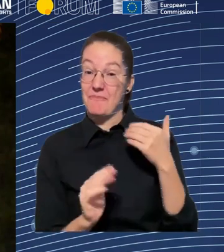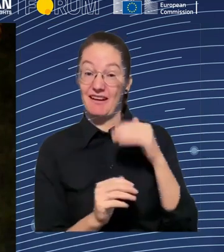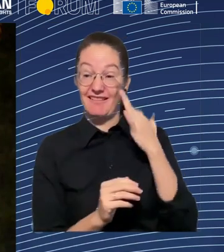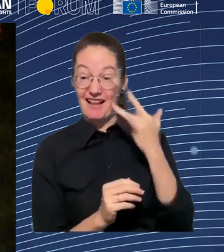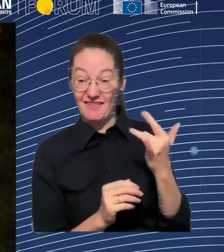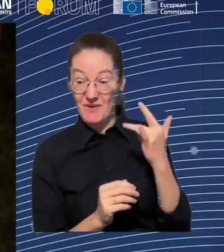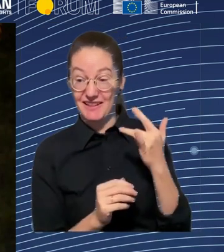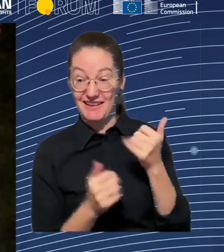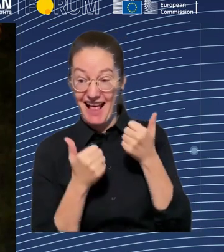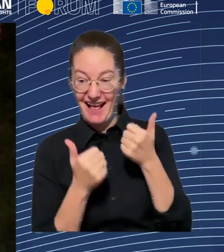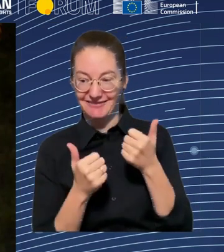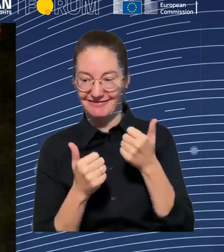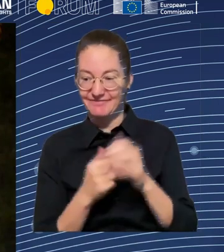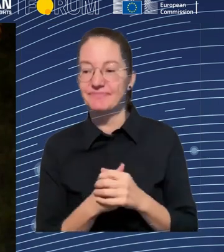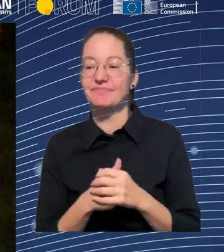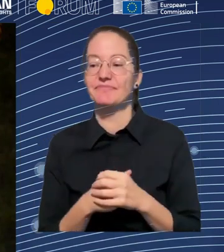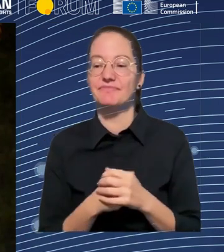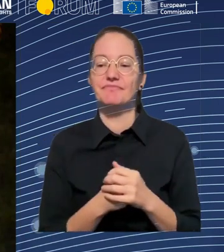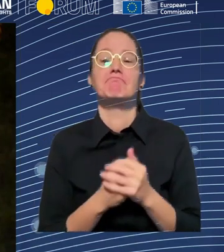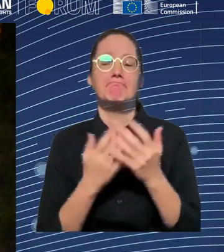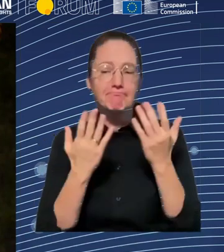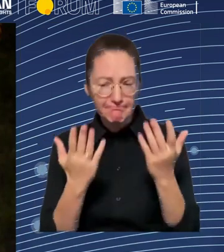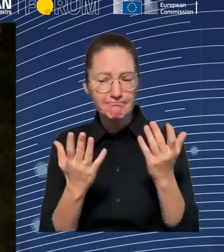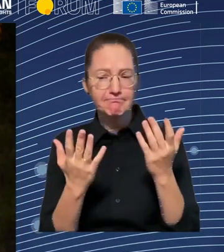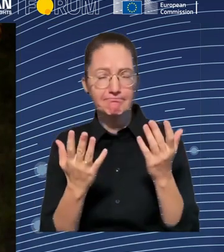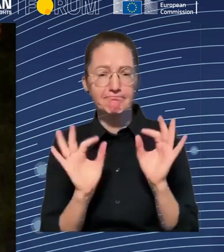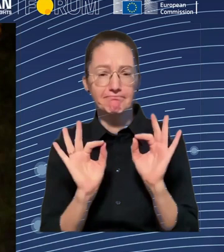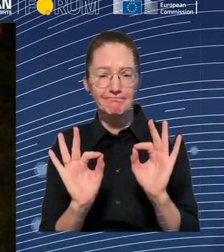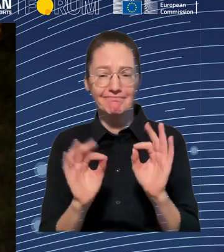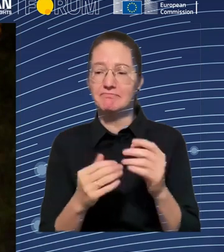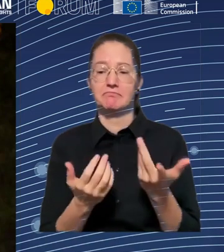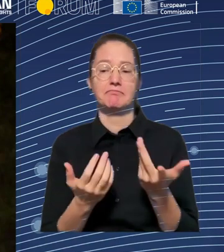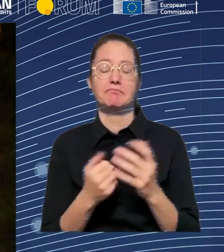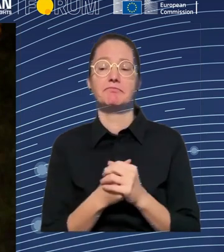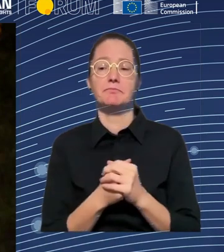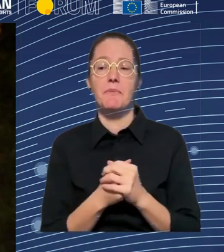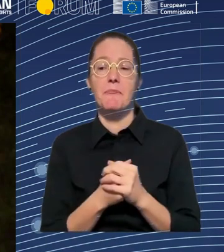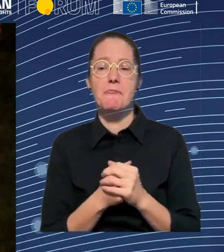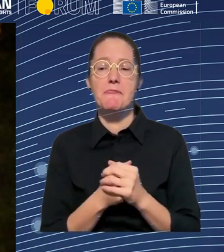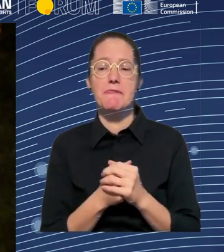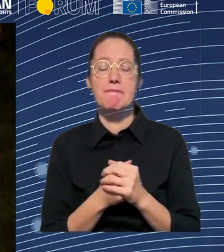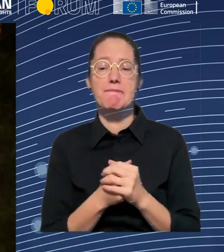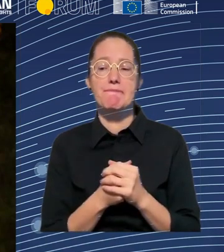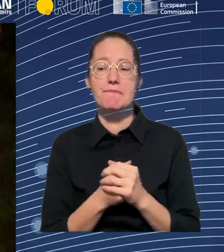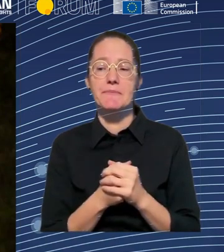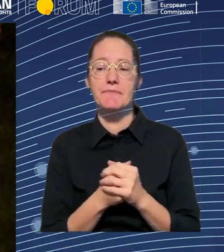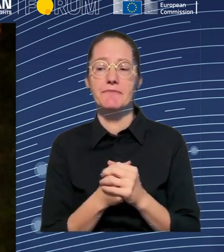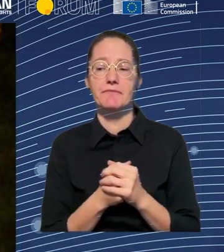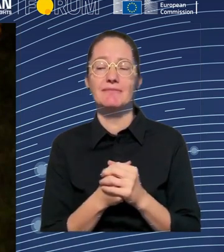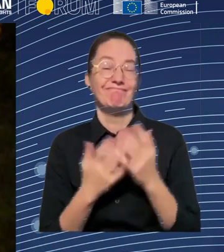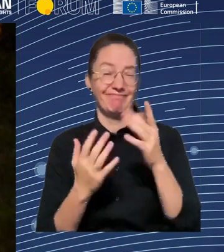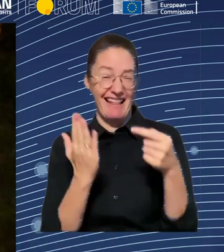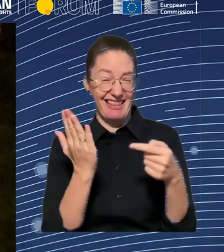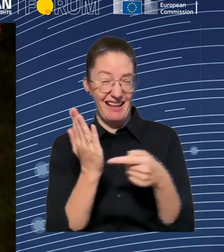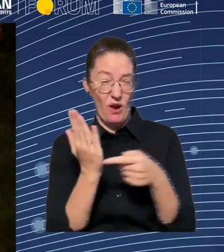most of all, to increase productivity, to increase efficiency. We can imagine that this technology can be used to make jobs safer,